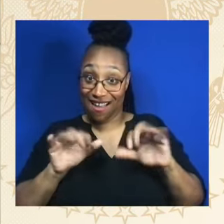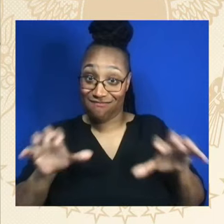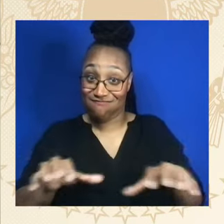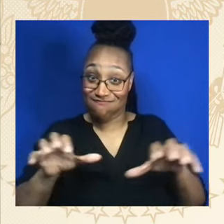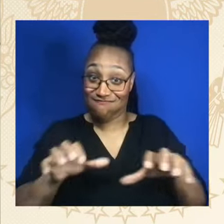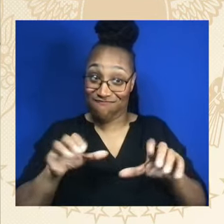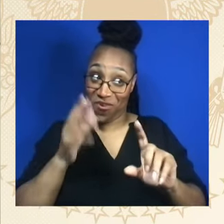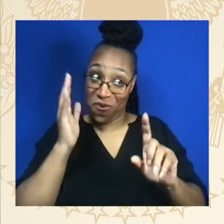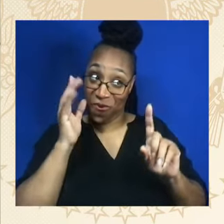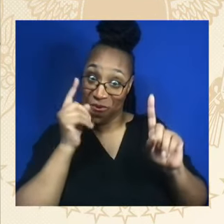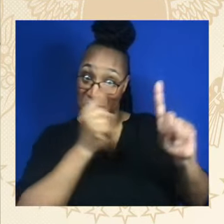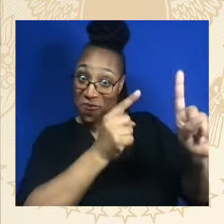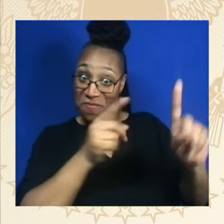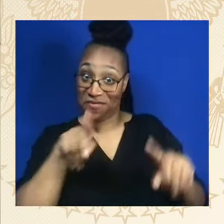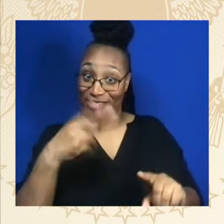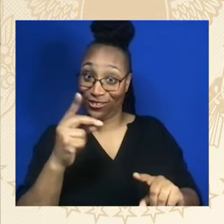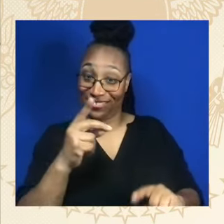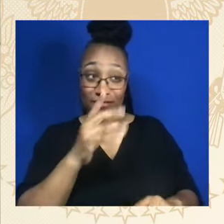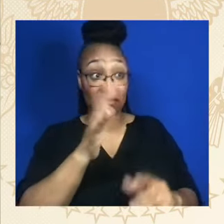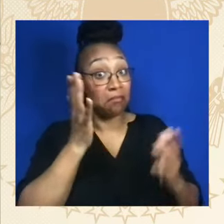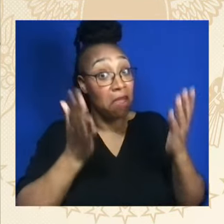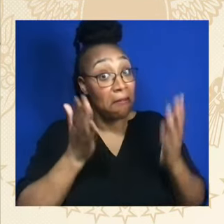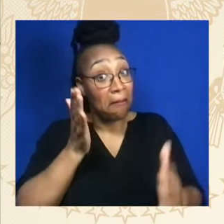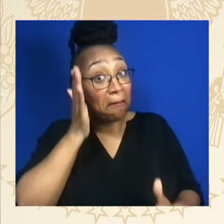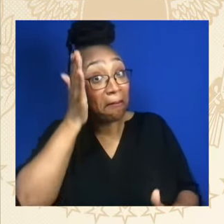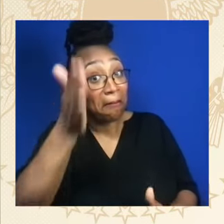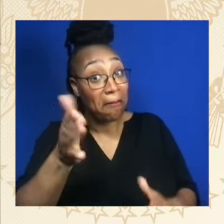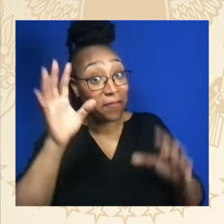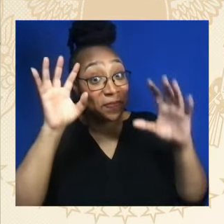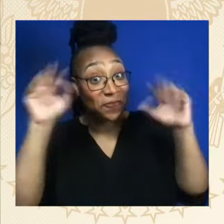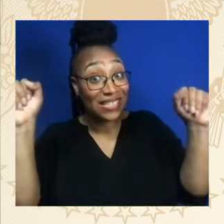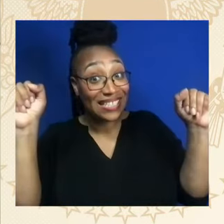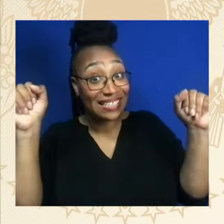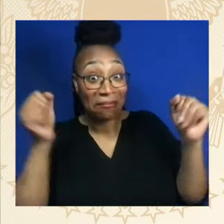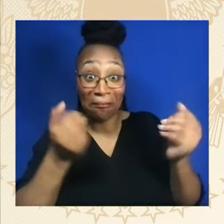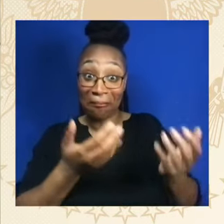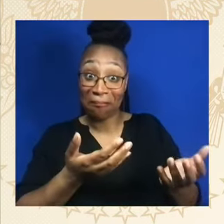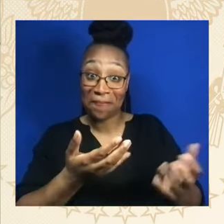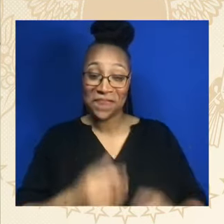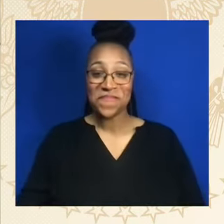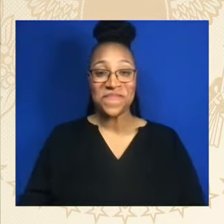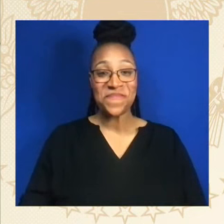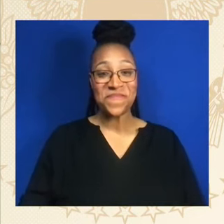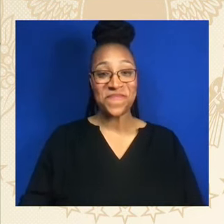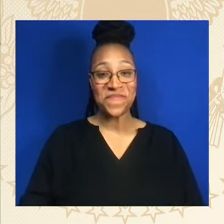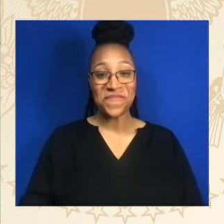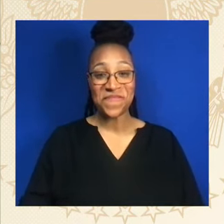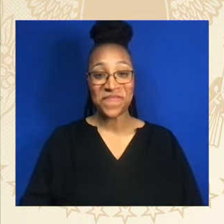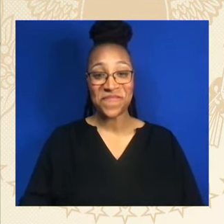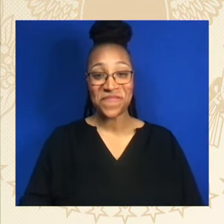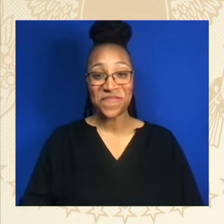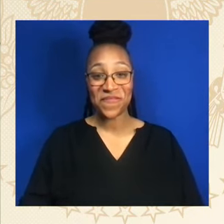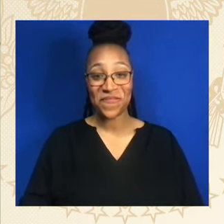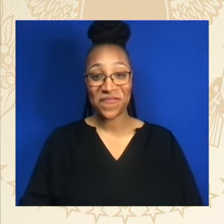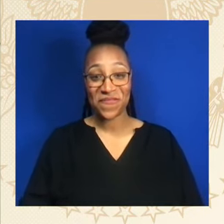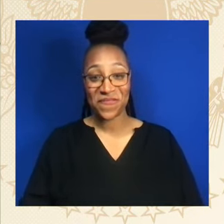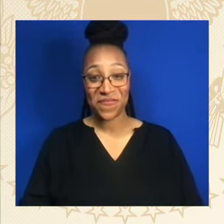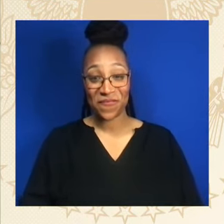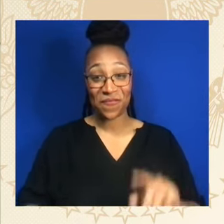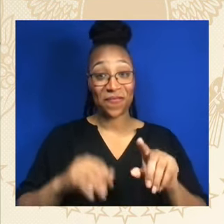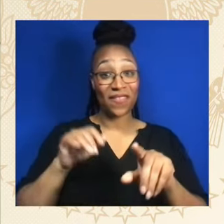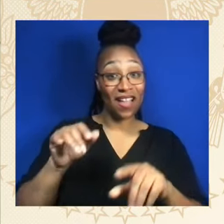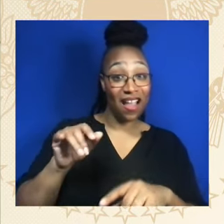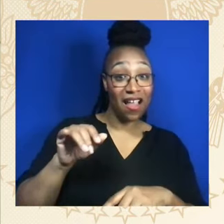And that is, when they say, Joe Biden's out in the waiting room, you promised me you would not say, Joe who. You getting the deal?